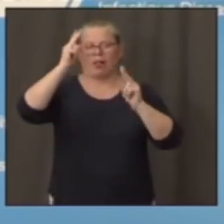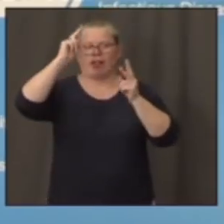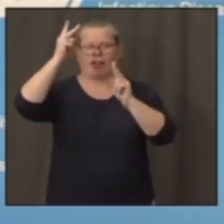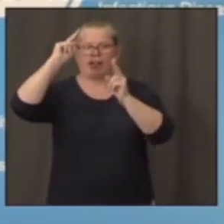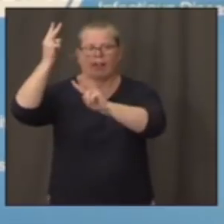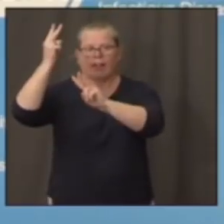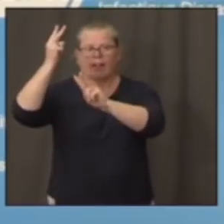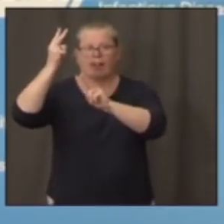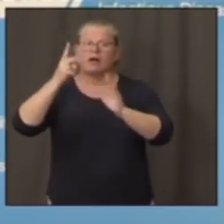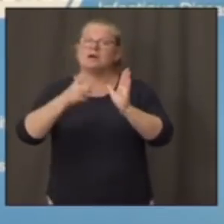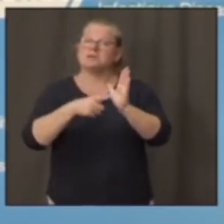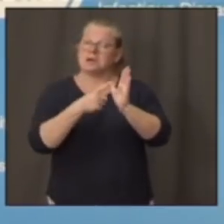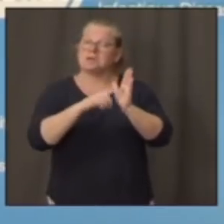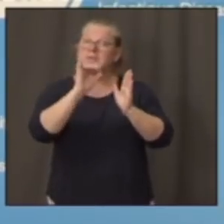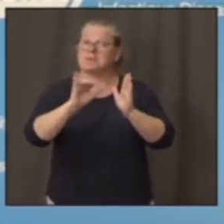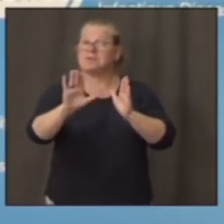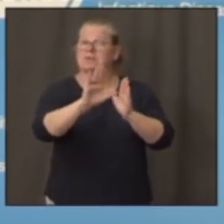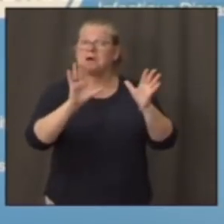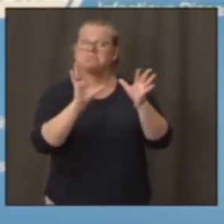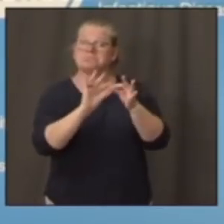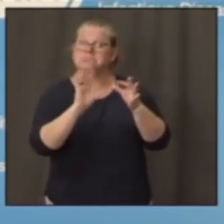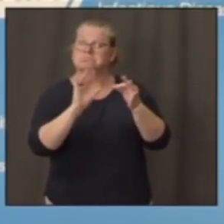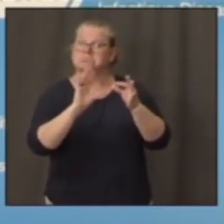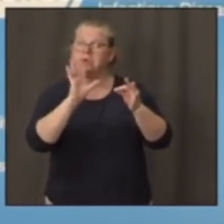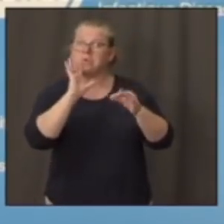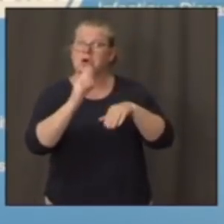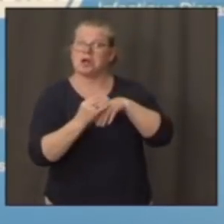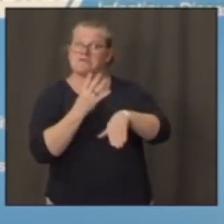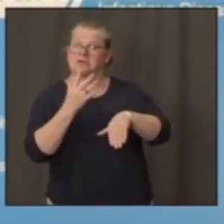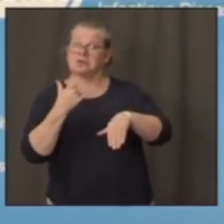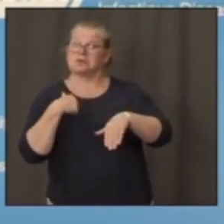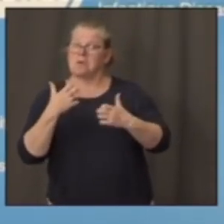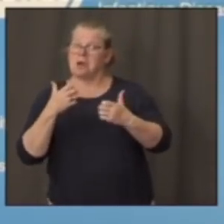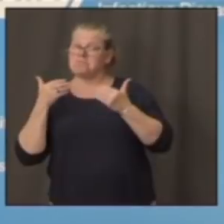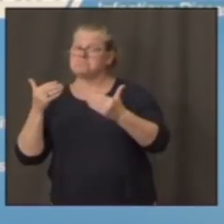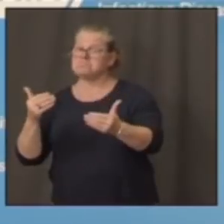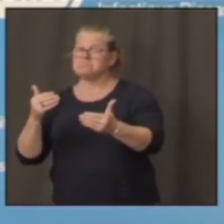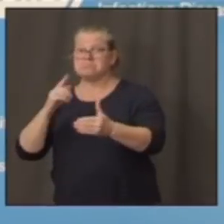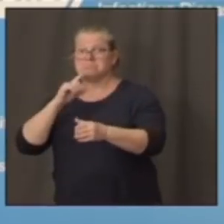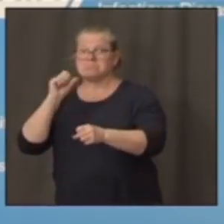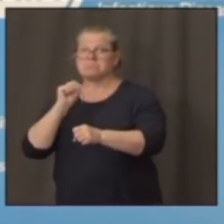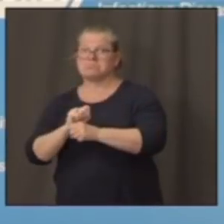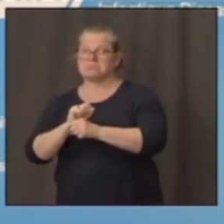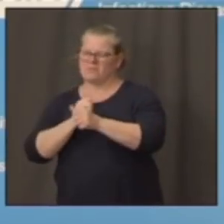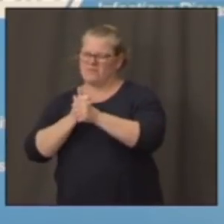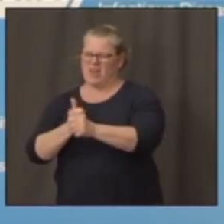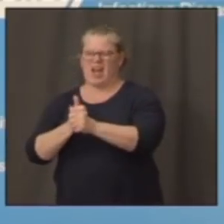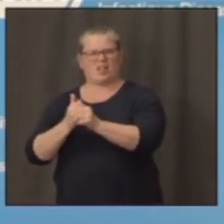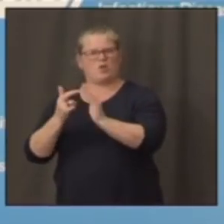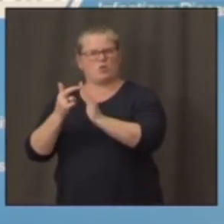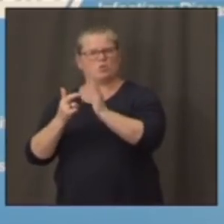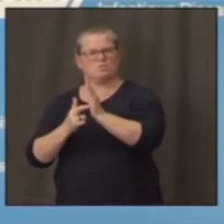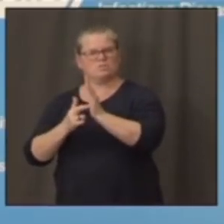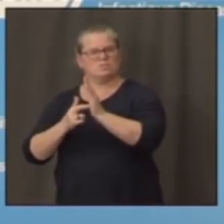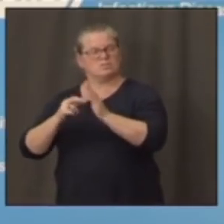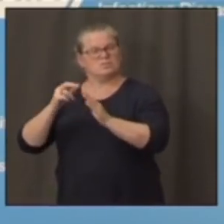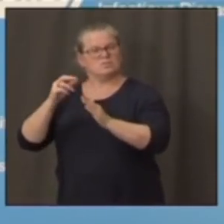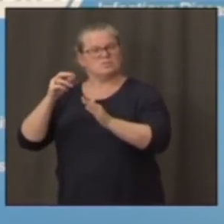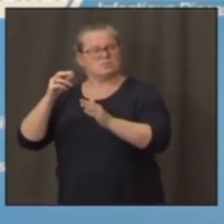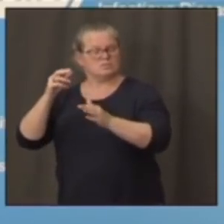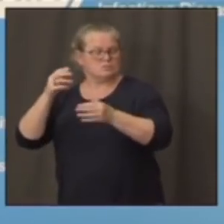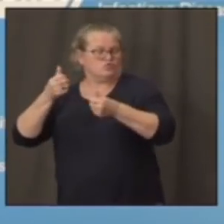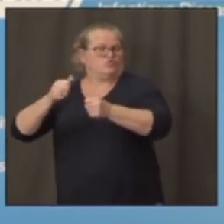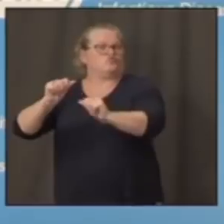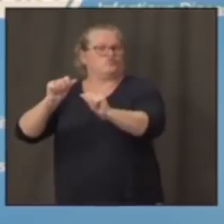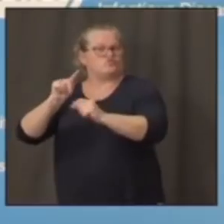a randomized placebo-controlled trial. So you don't just disregard anecdotal information. It